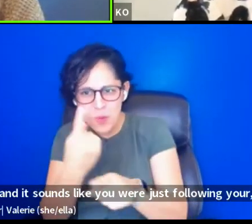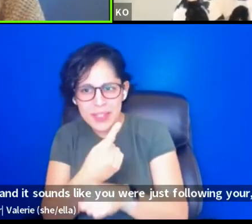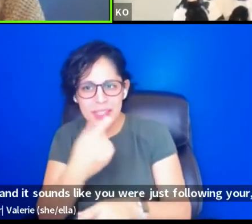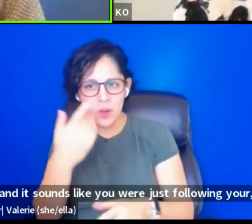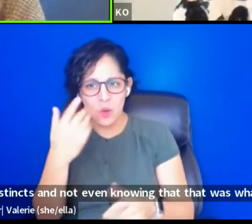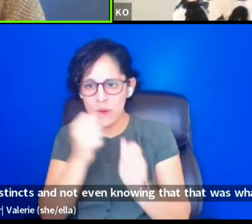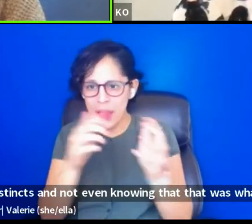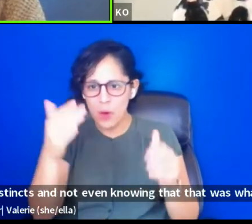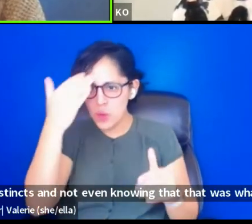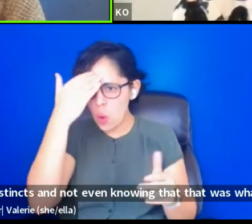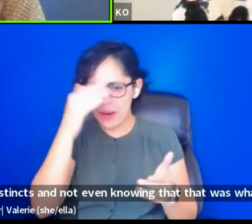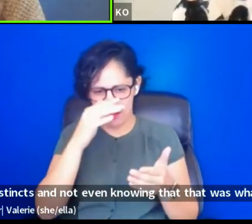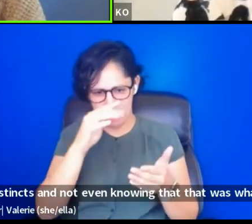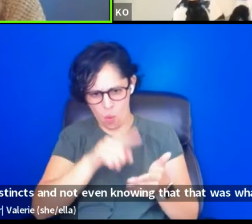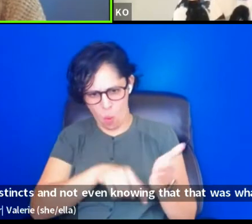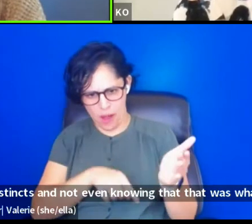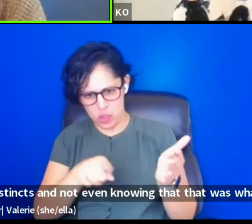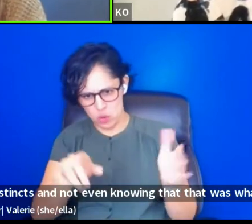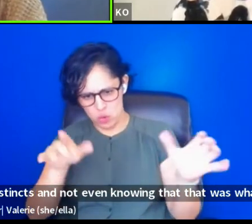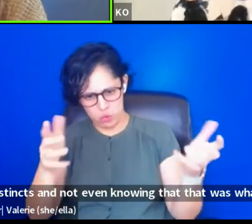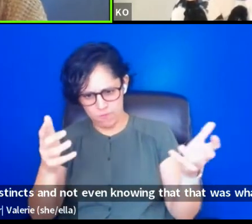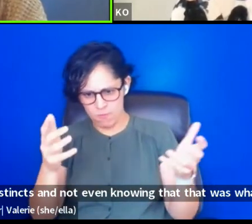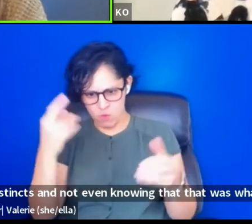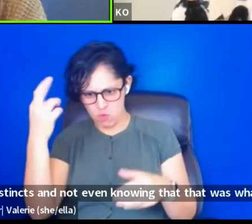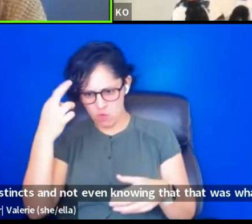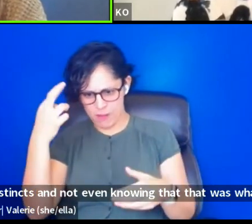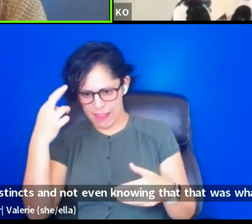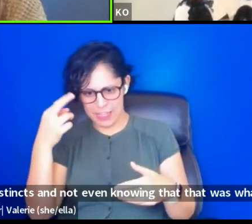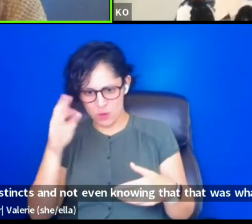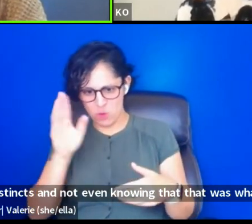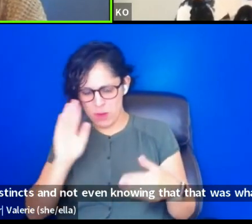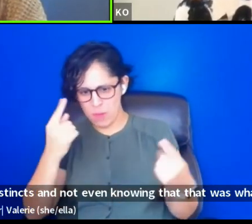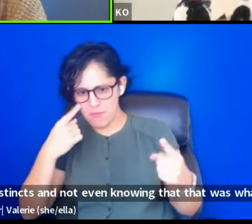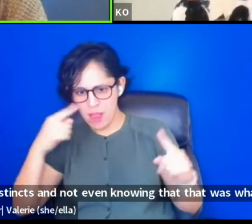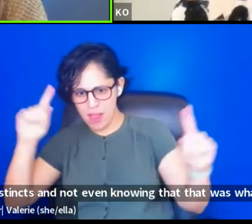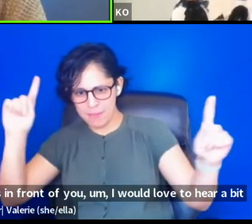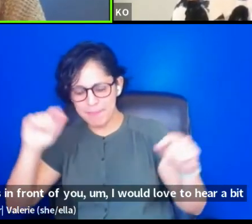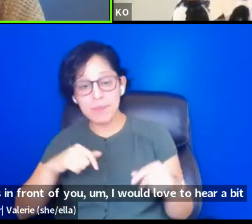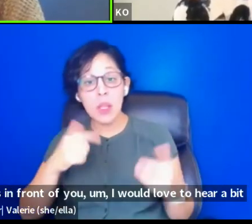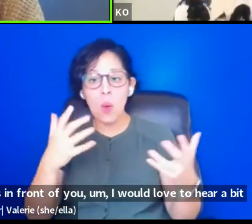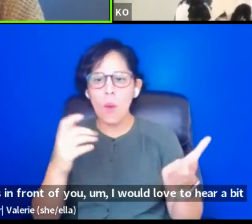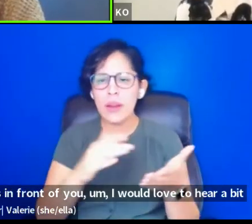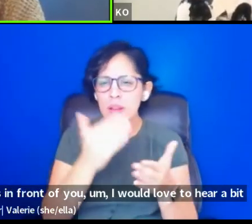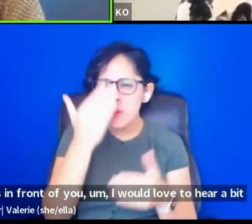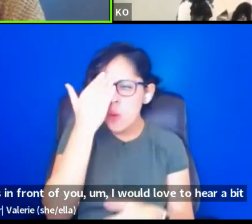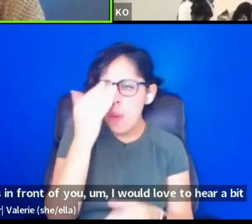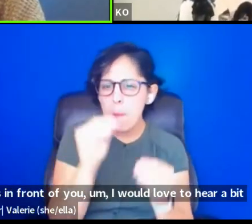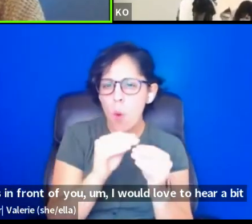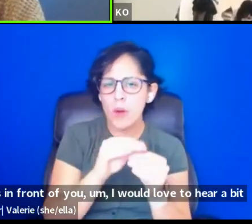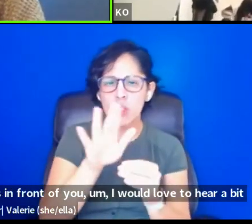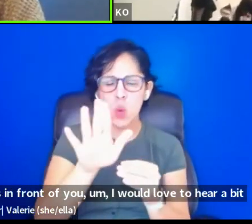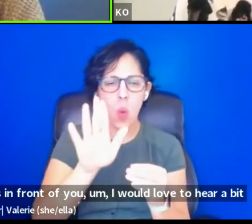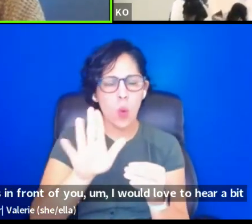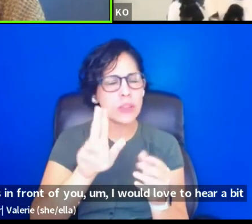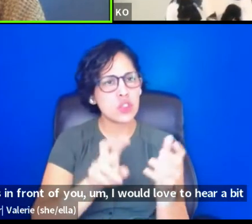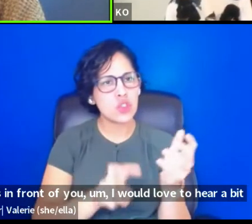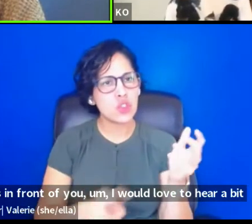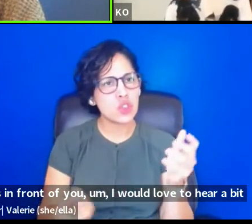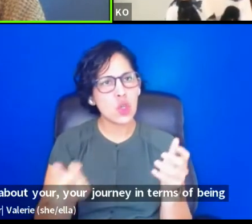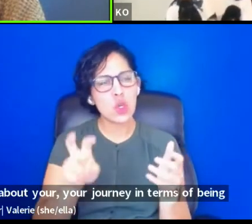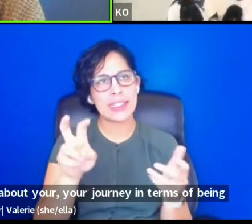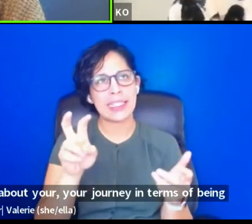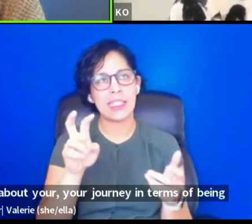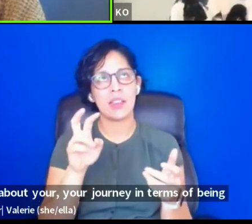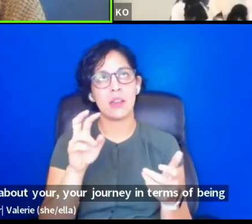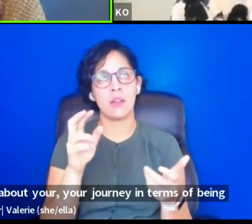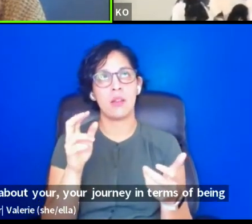I would love to hear a bit about your, your journey in terms of being in